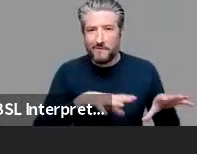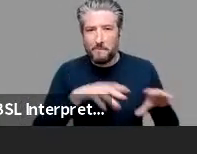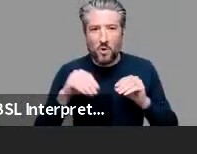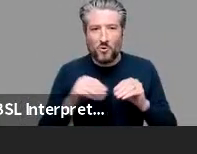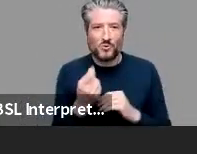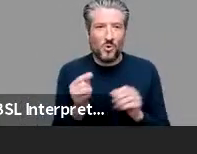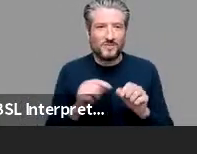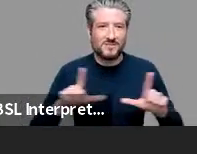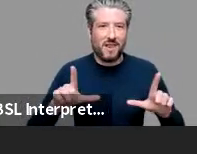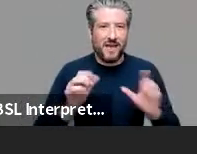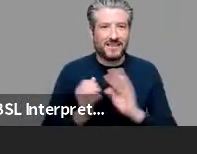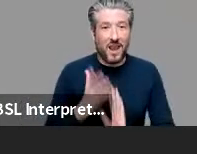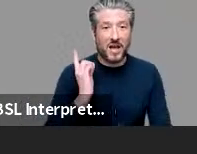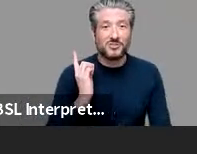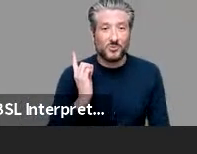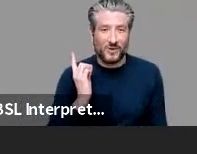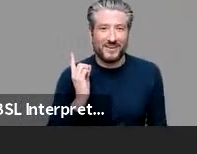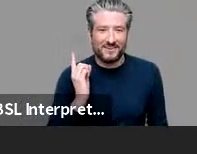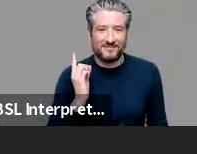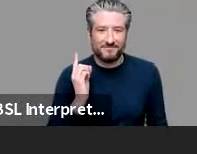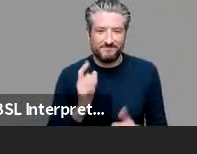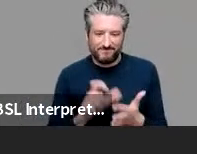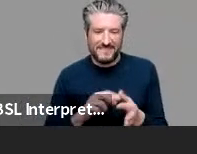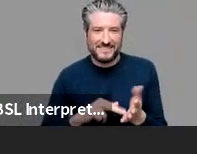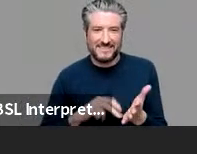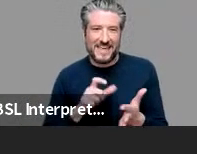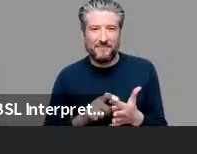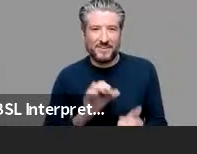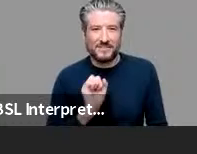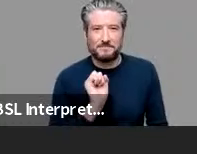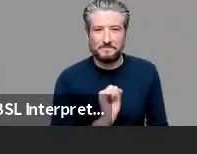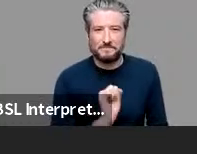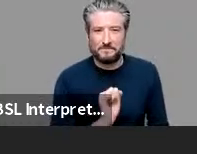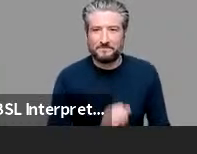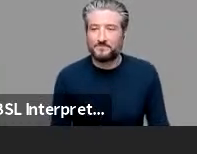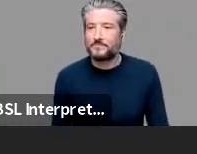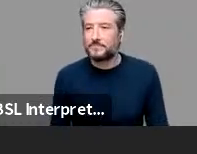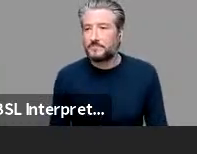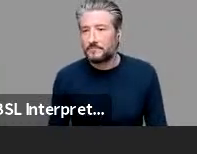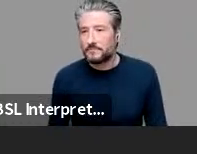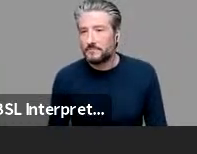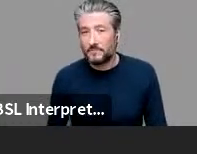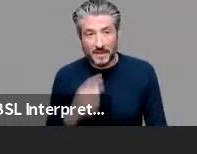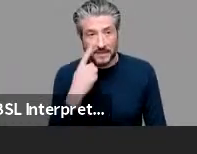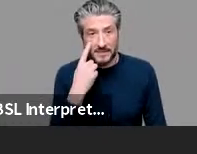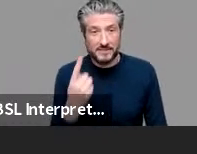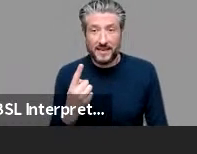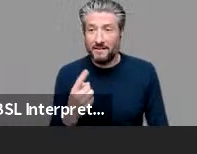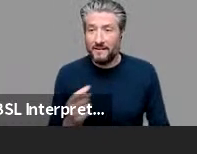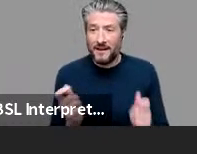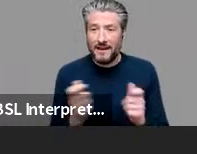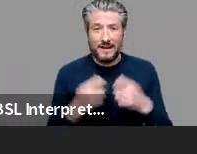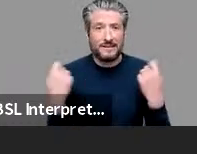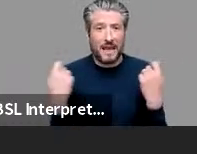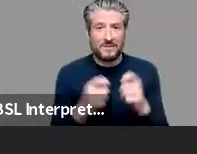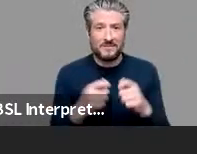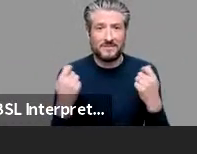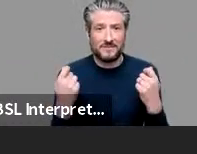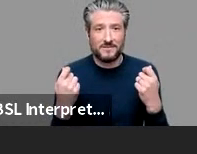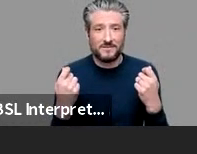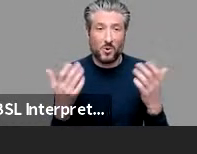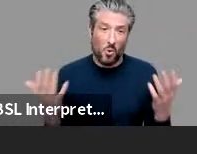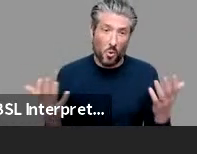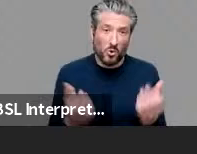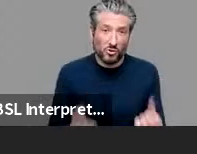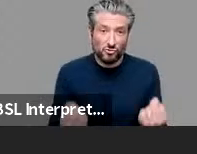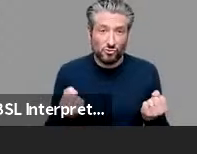week so maybe the neat tool cabinet that i just showed looks more like a messy kitchen drawer um